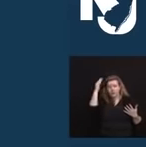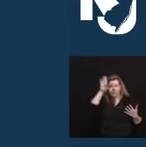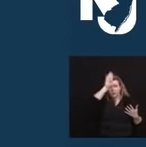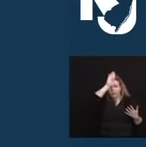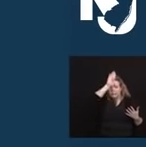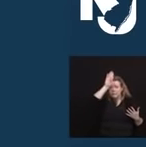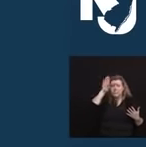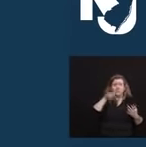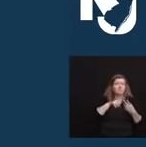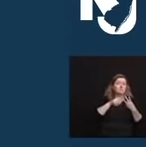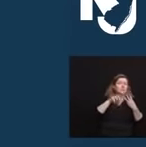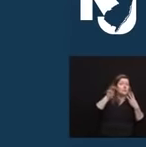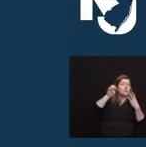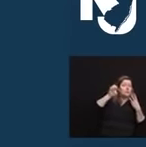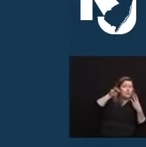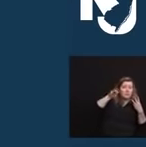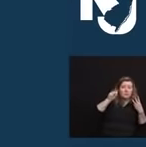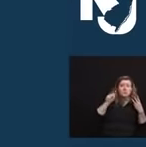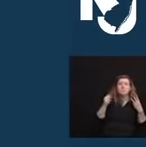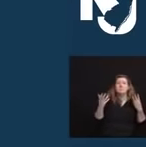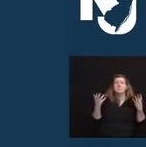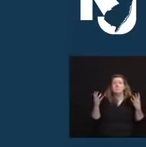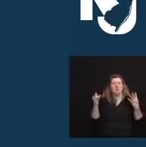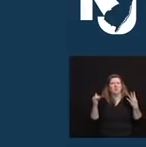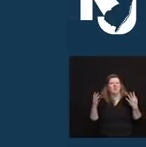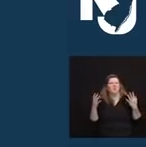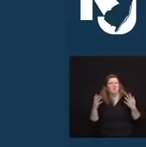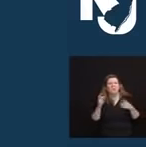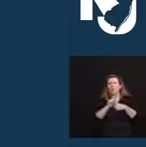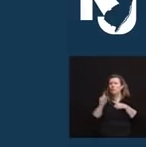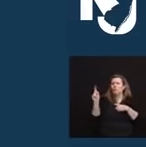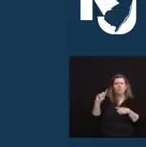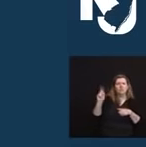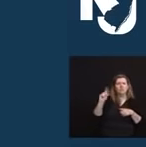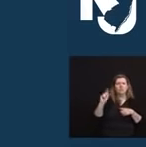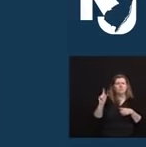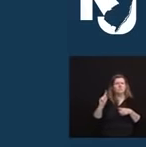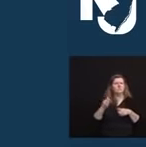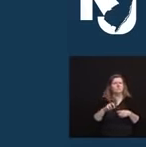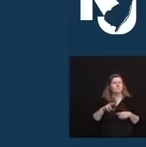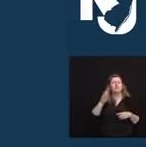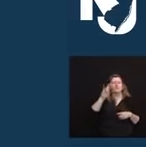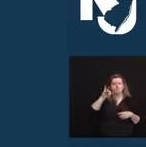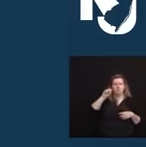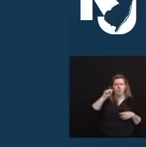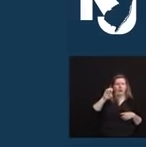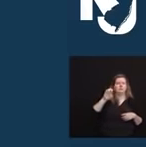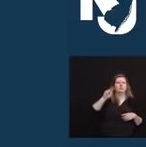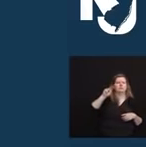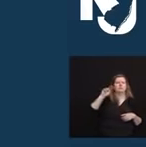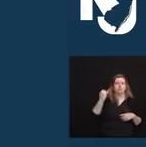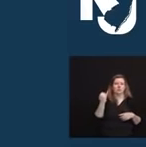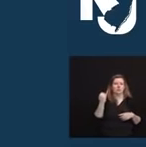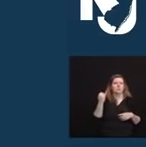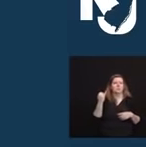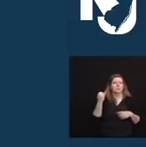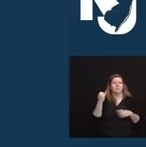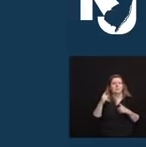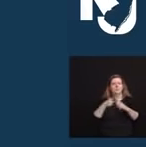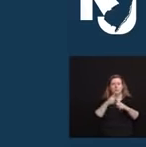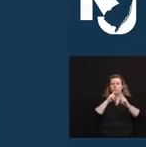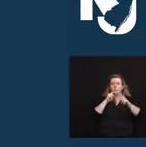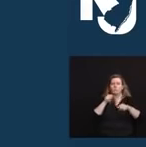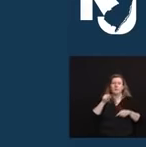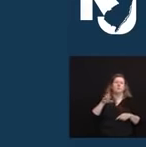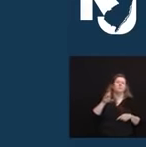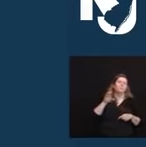first responders, the RISE NJ First Responders COVID Hope and Healing Helpline is here for you. RISE can